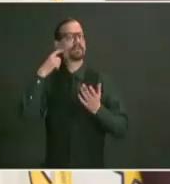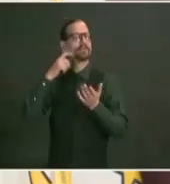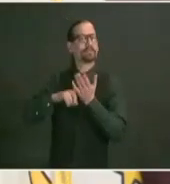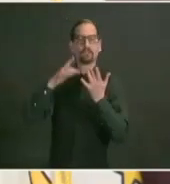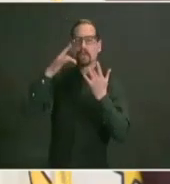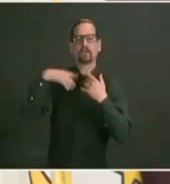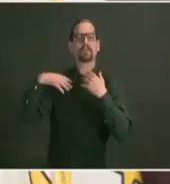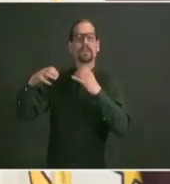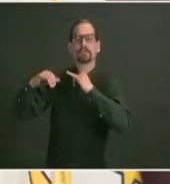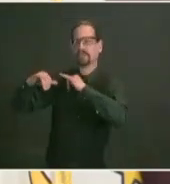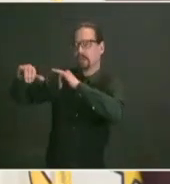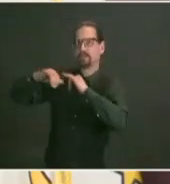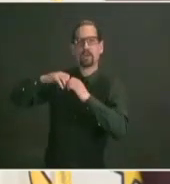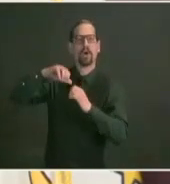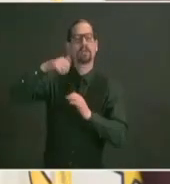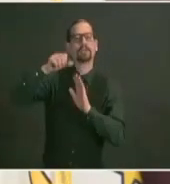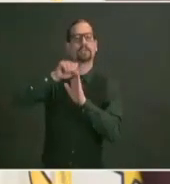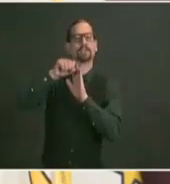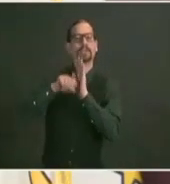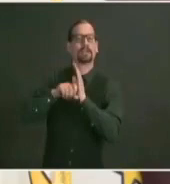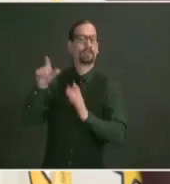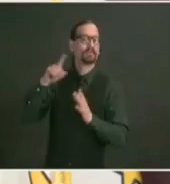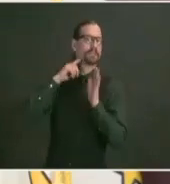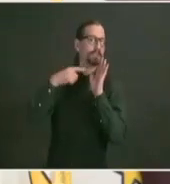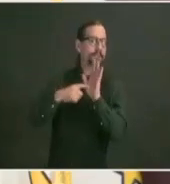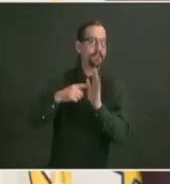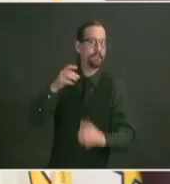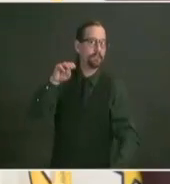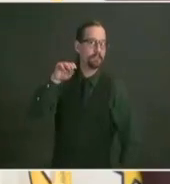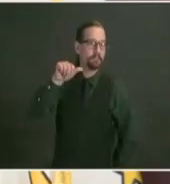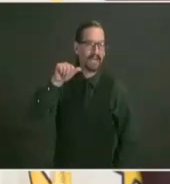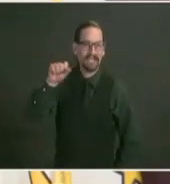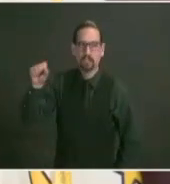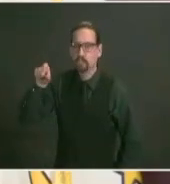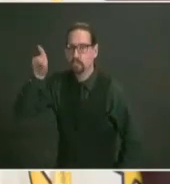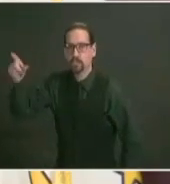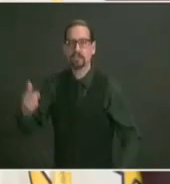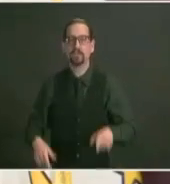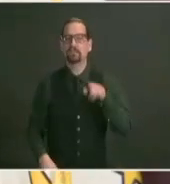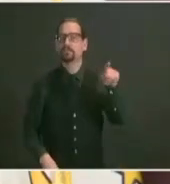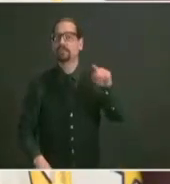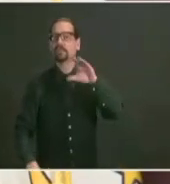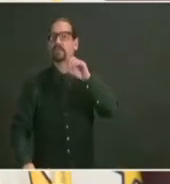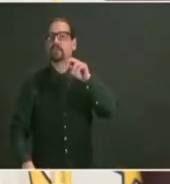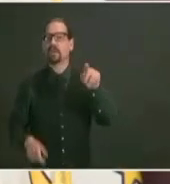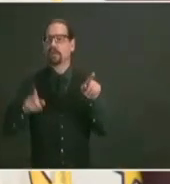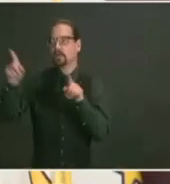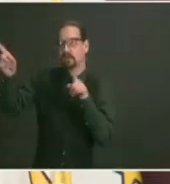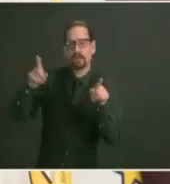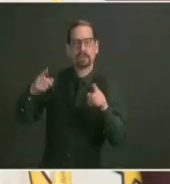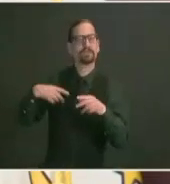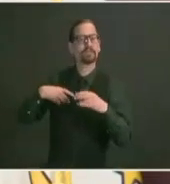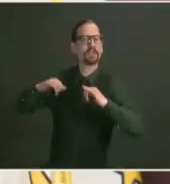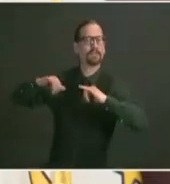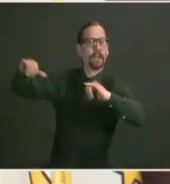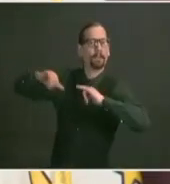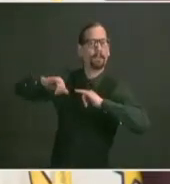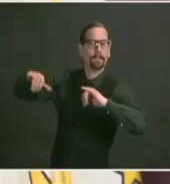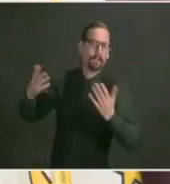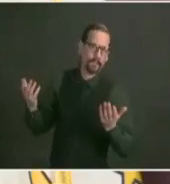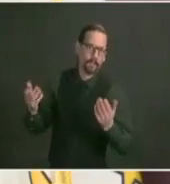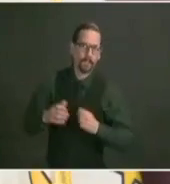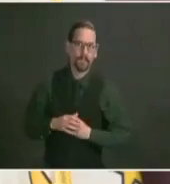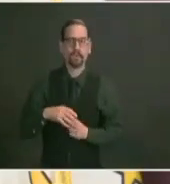same time i want to remind rhode islanders that we need to continue to be disciplined in the way that we follow the protocols so that our